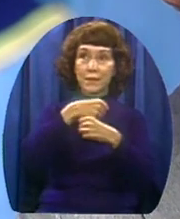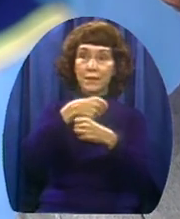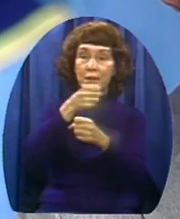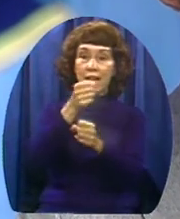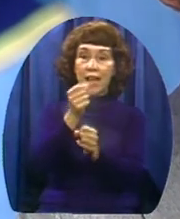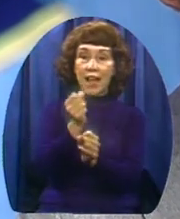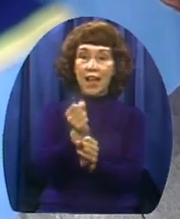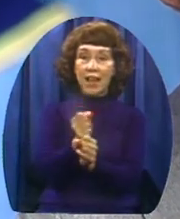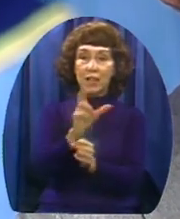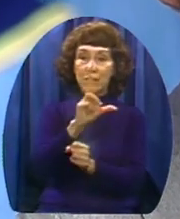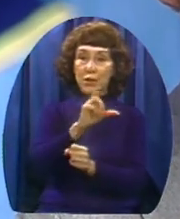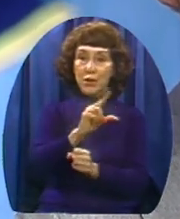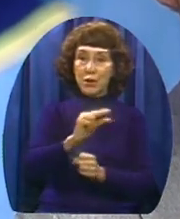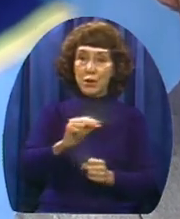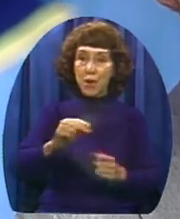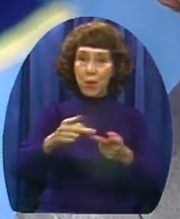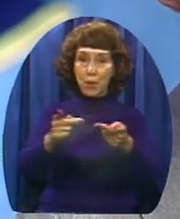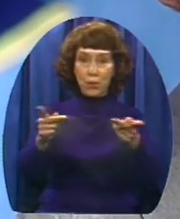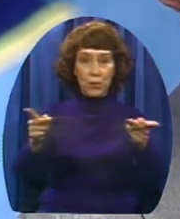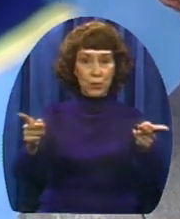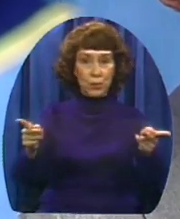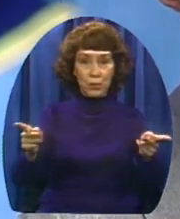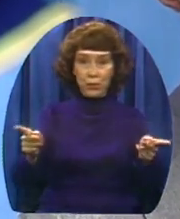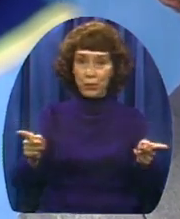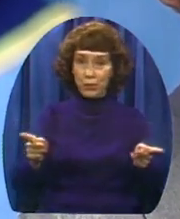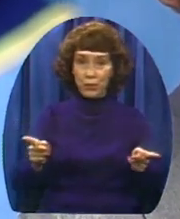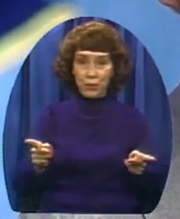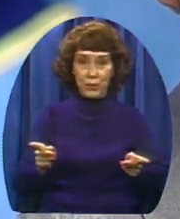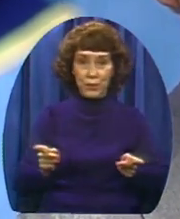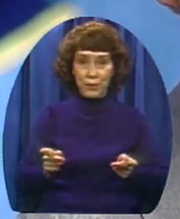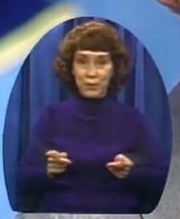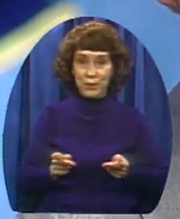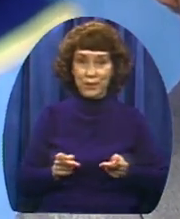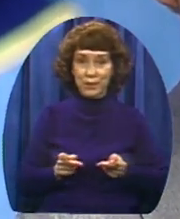No room